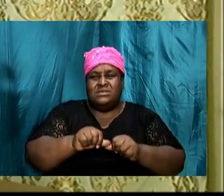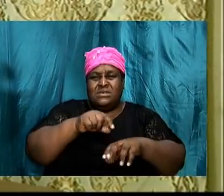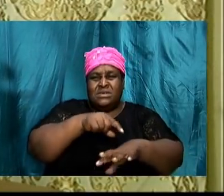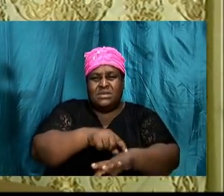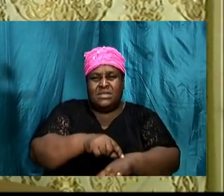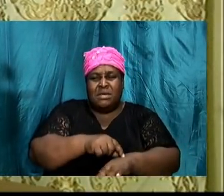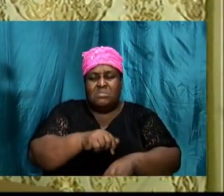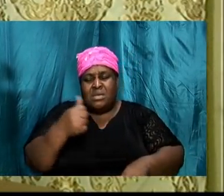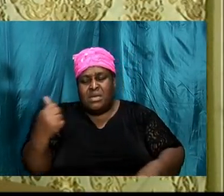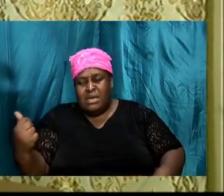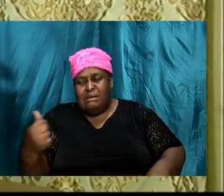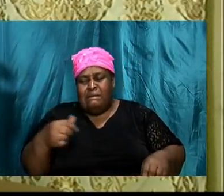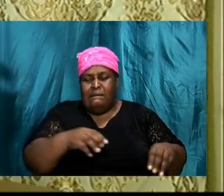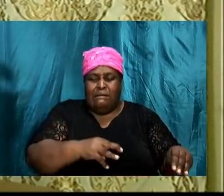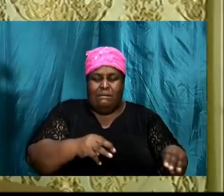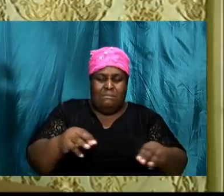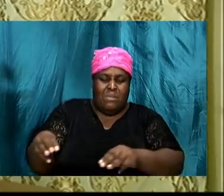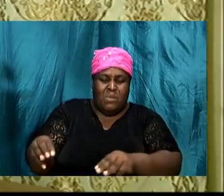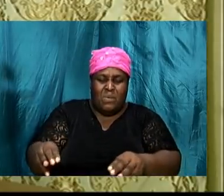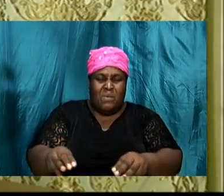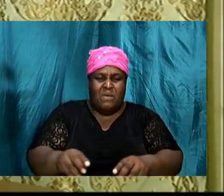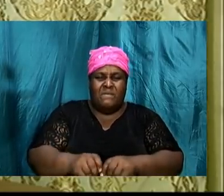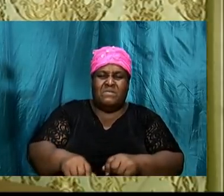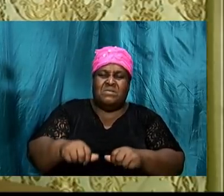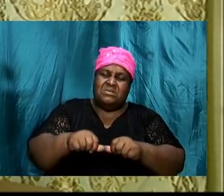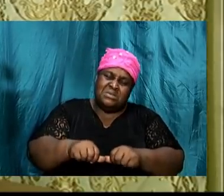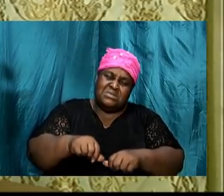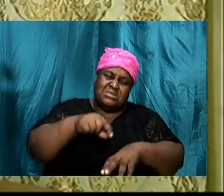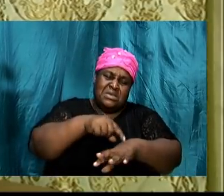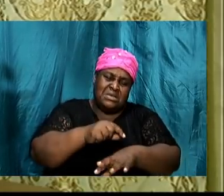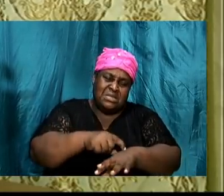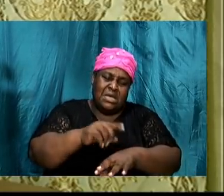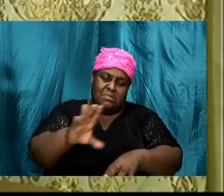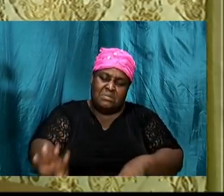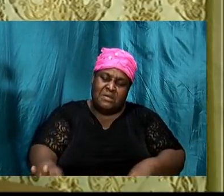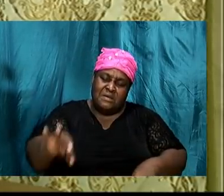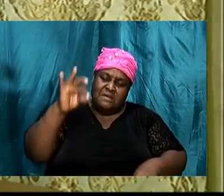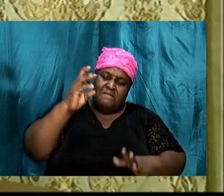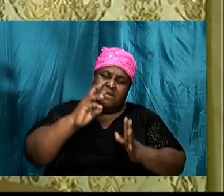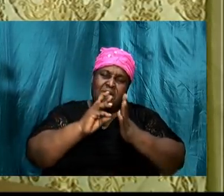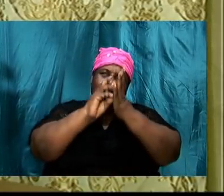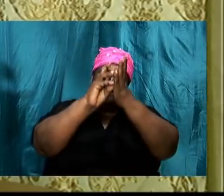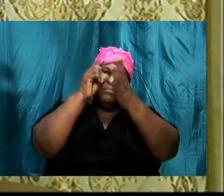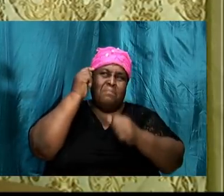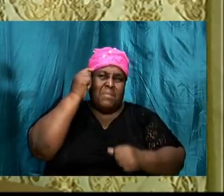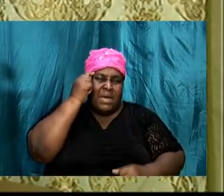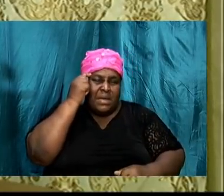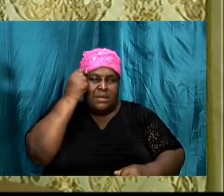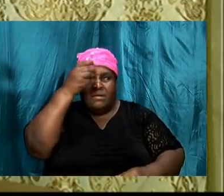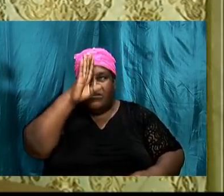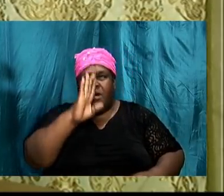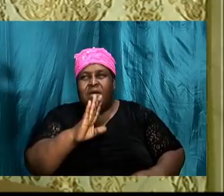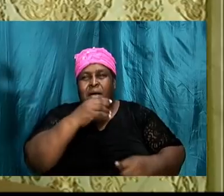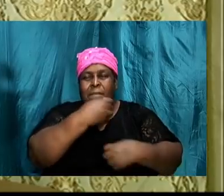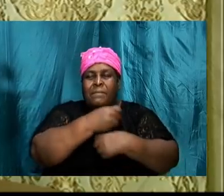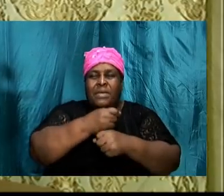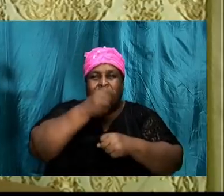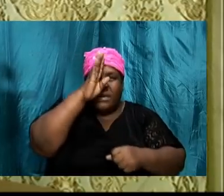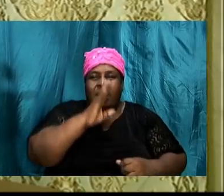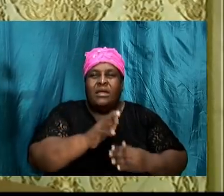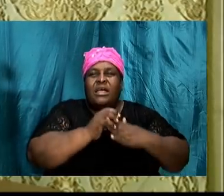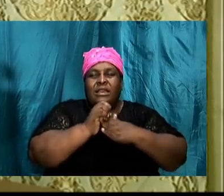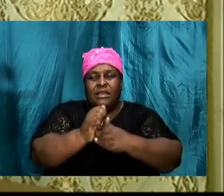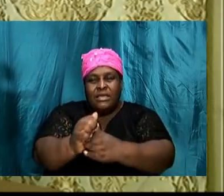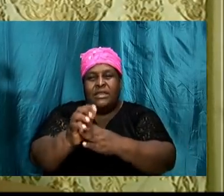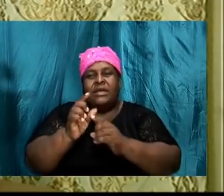that we are going to make, that we spend the time to find the mind of God and allow God to lead us and